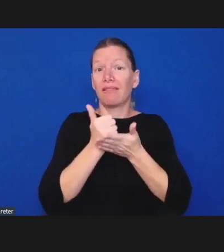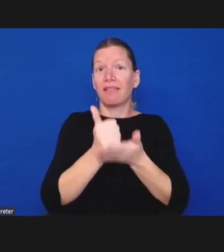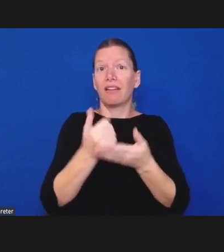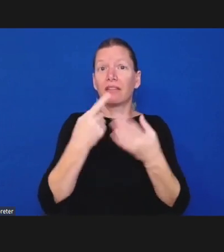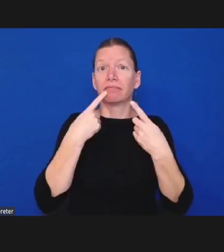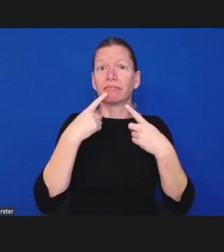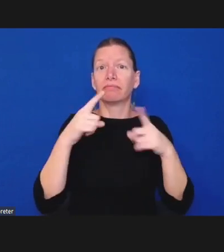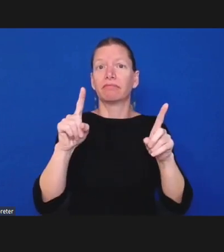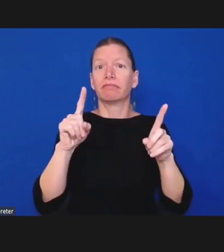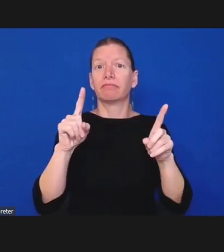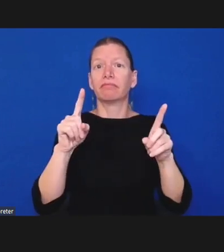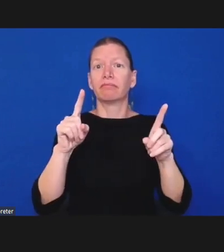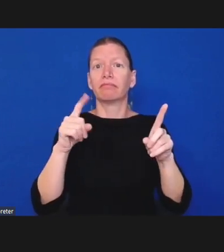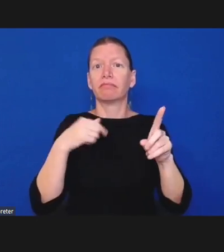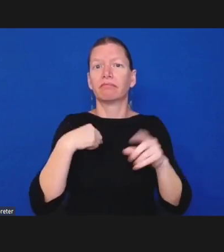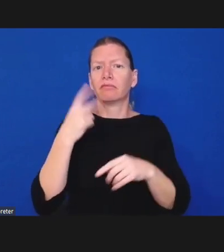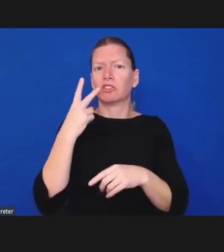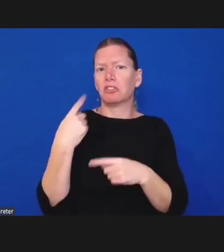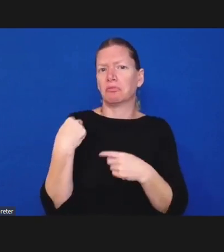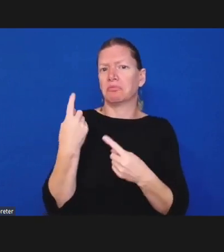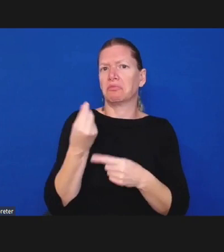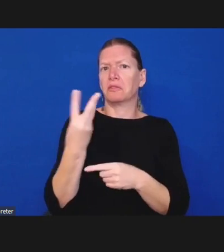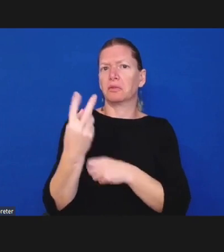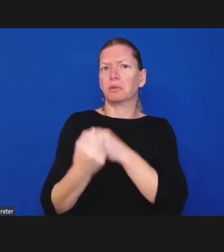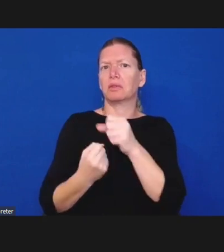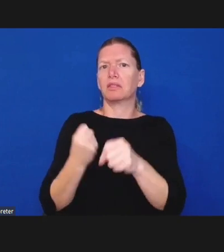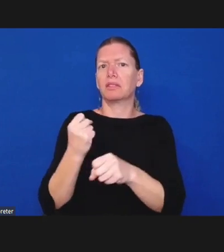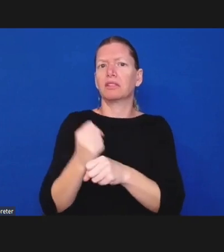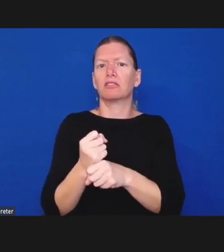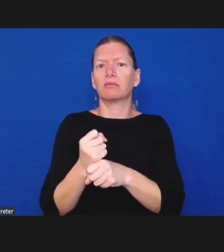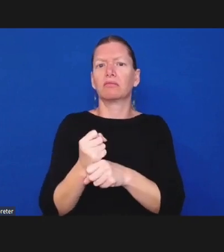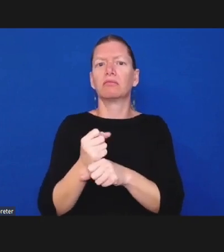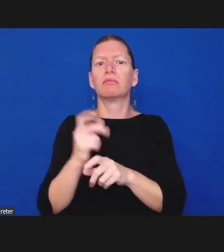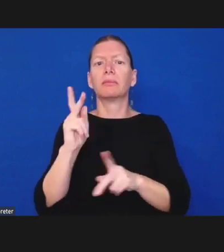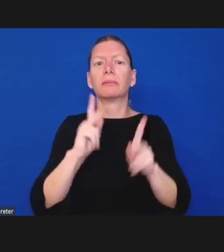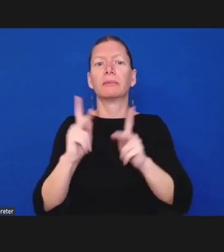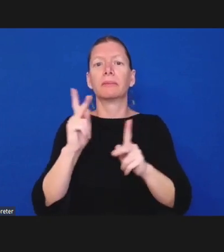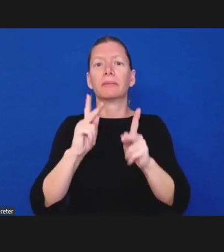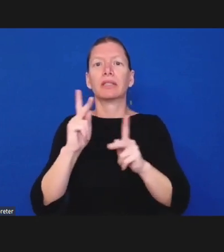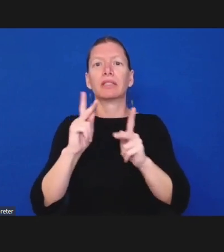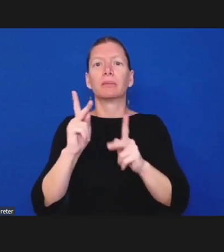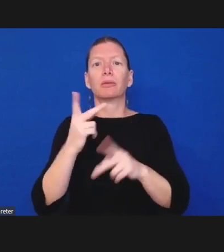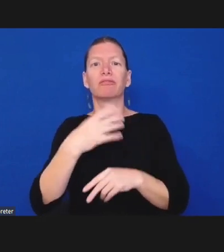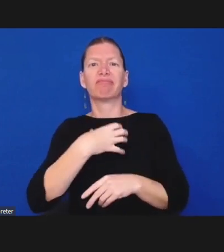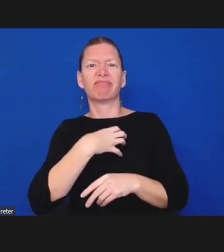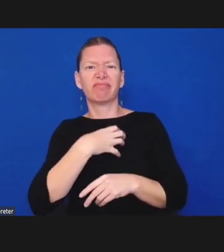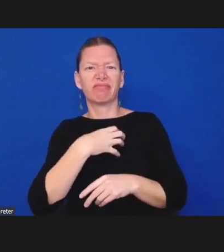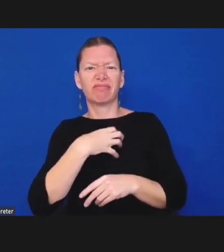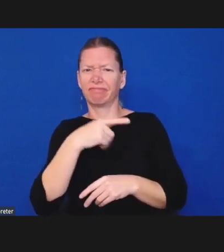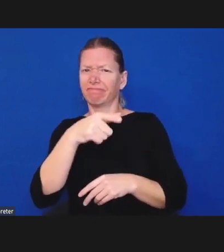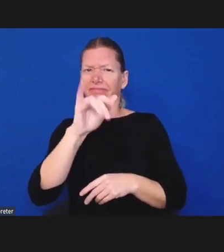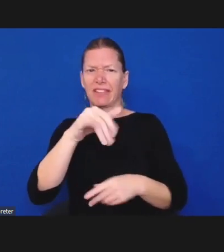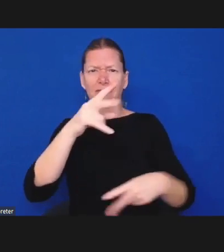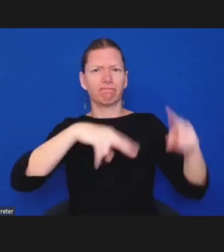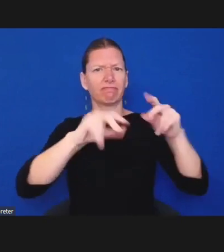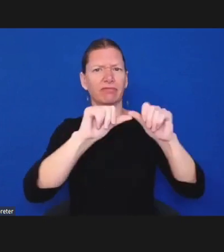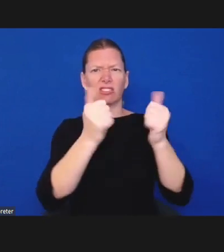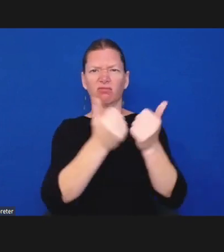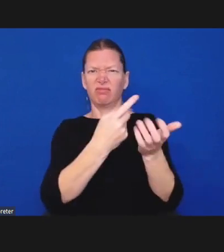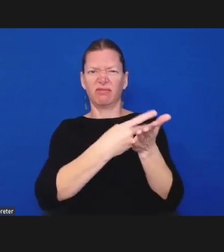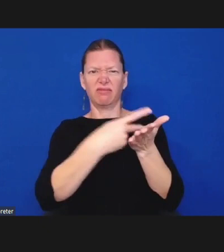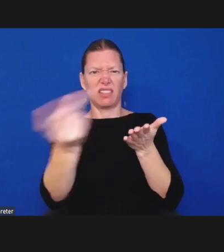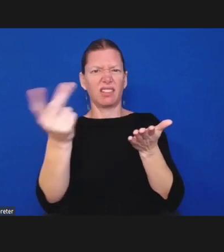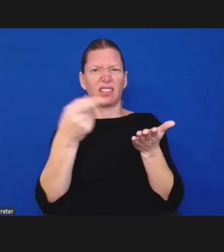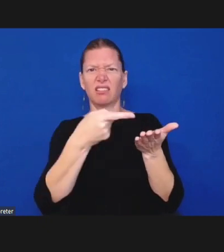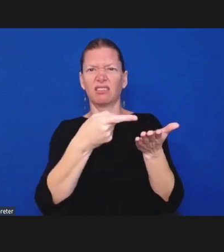and what has really happened is it's failed to meet expectations often expectations that were not um correct